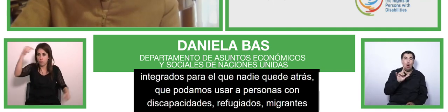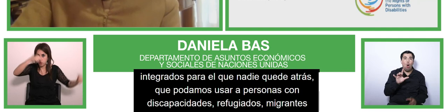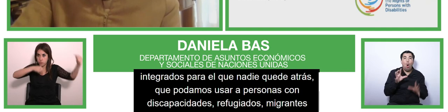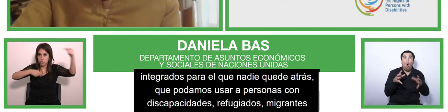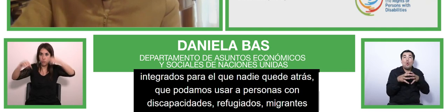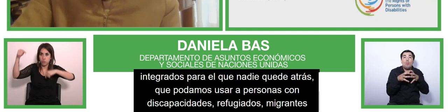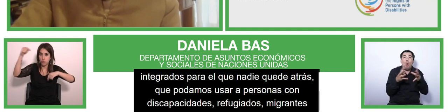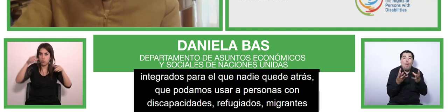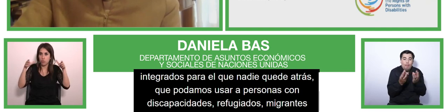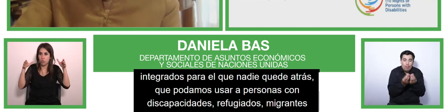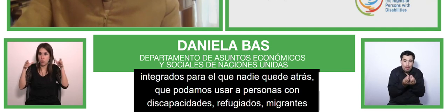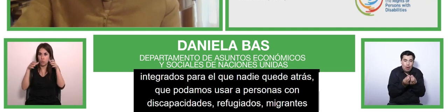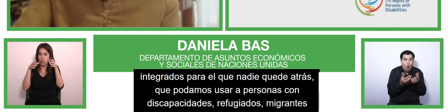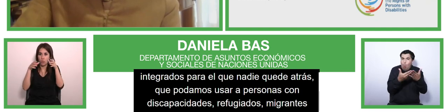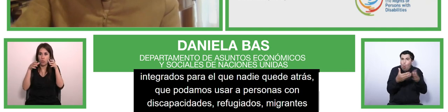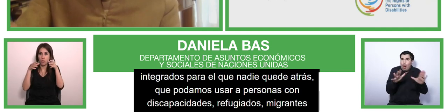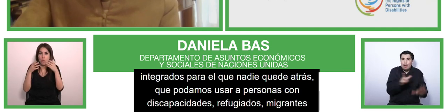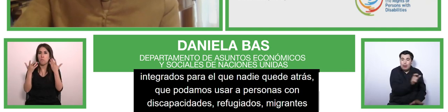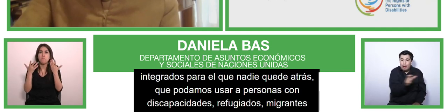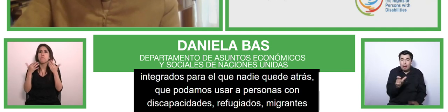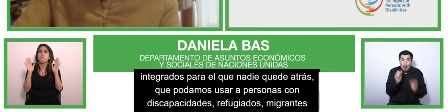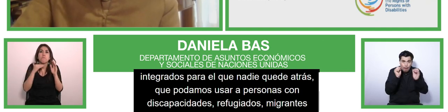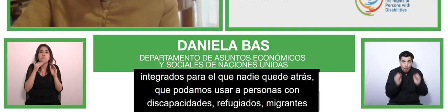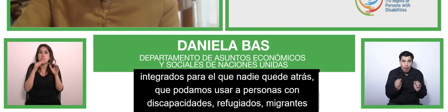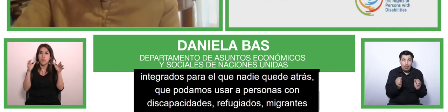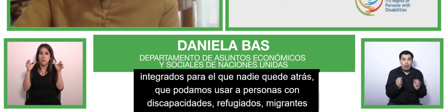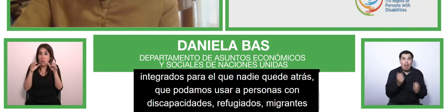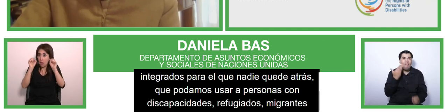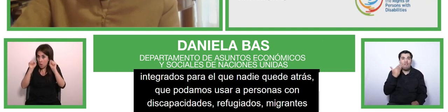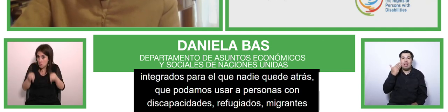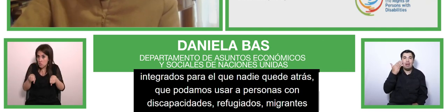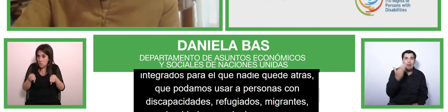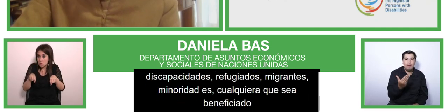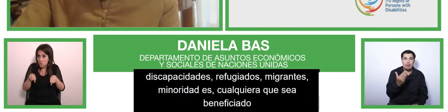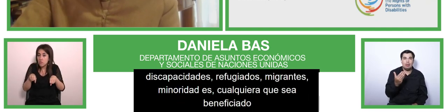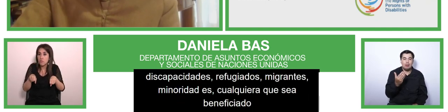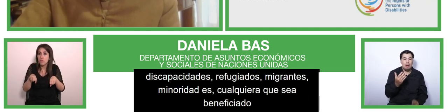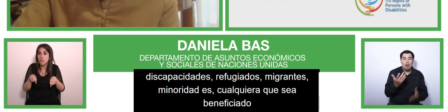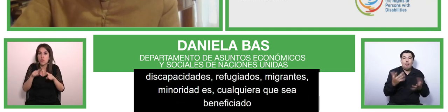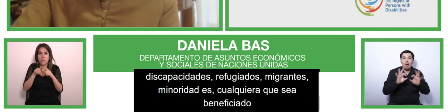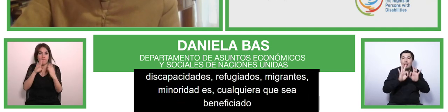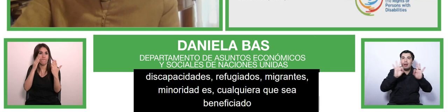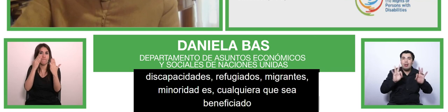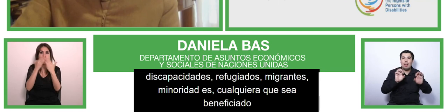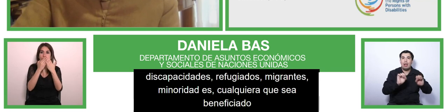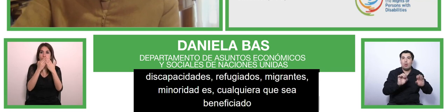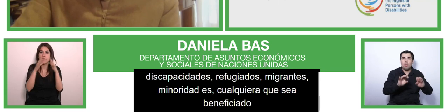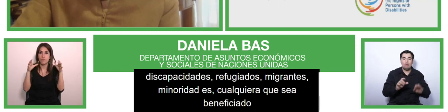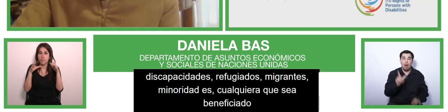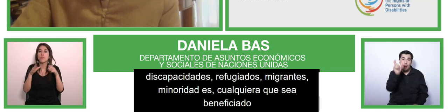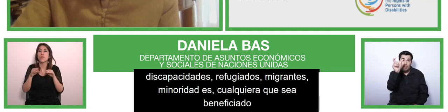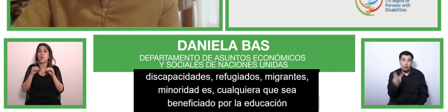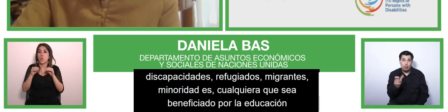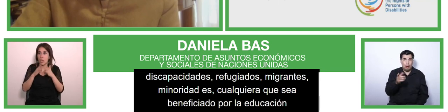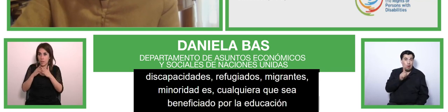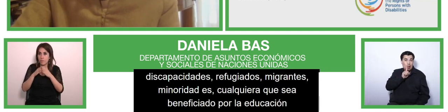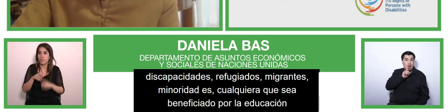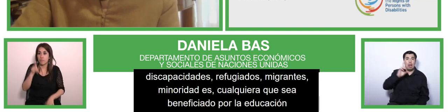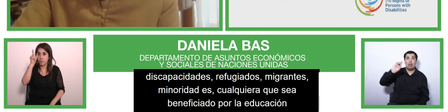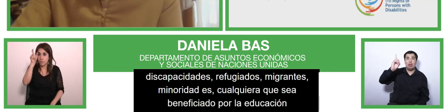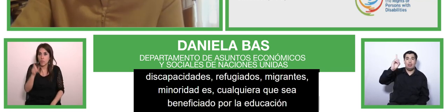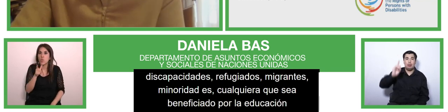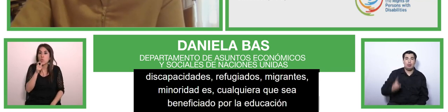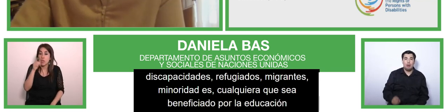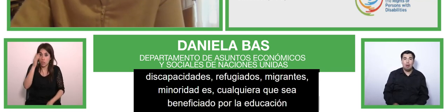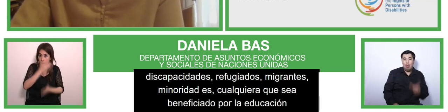education, and it has to be inclusive. Now, with persons with disabilities, since